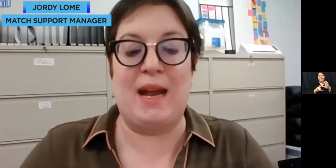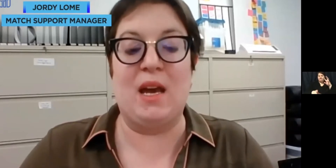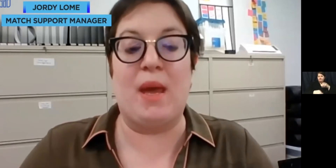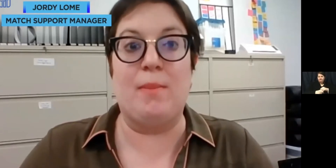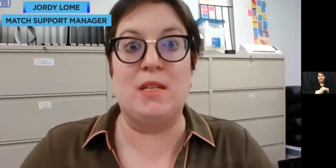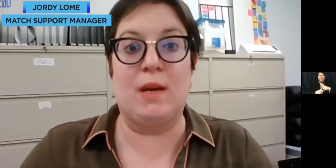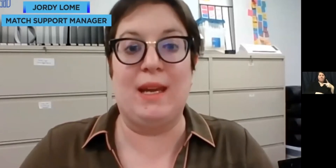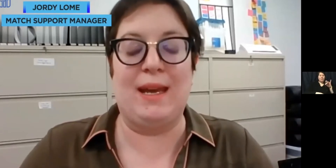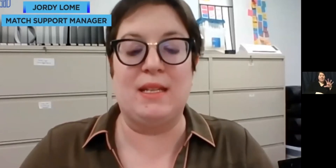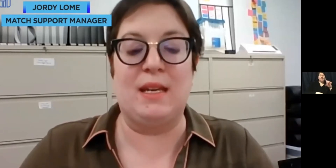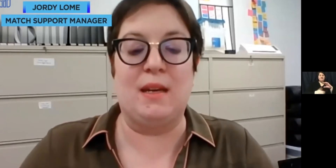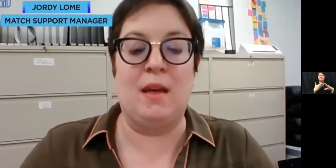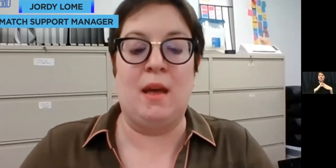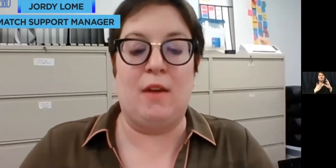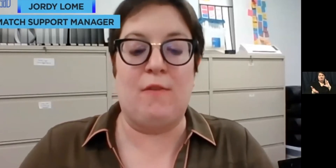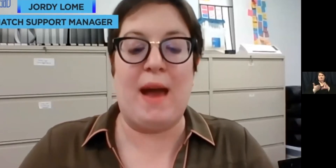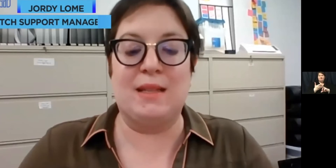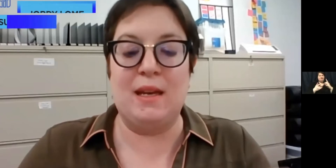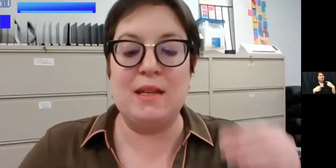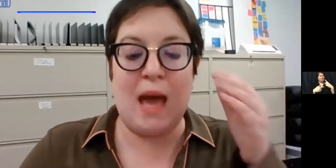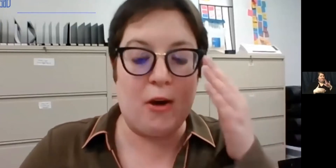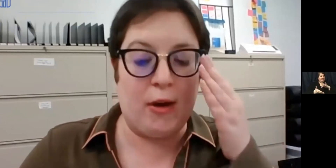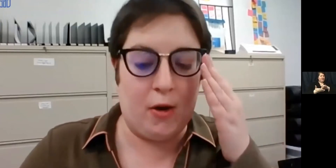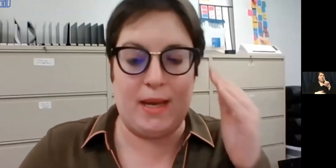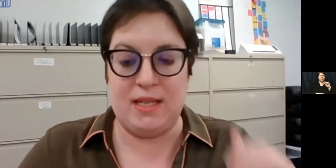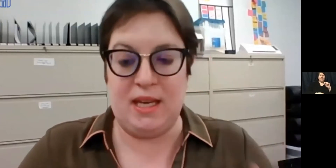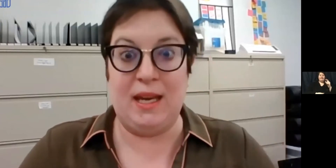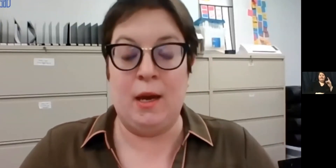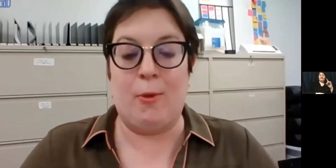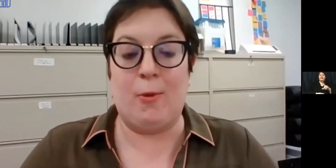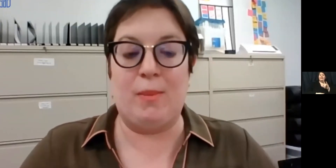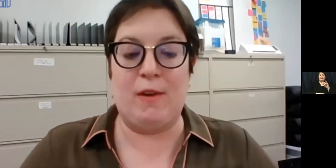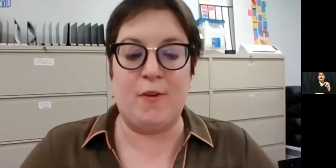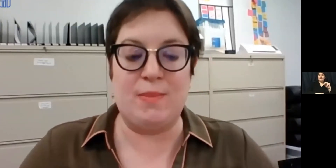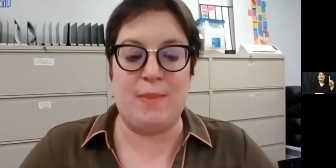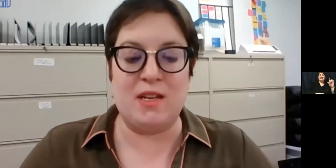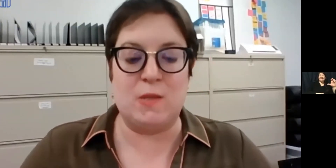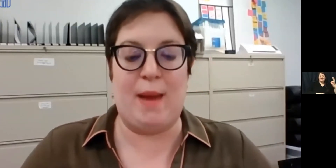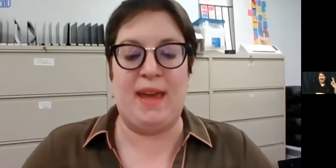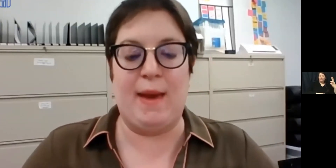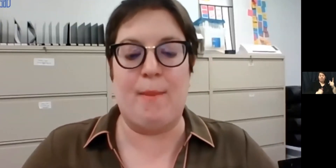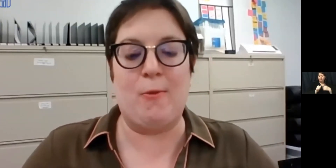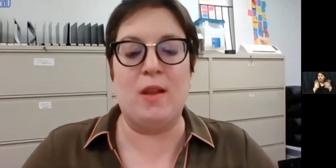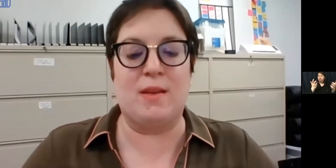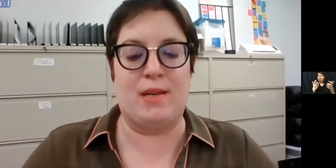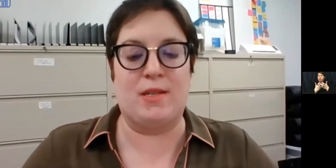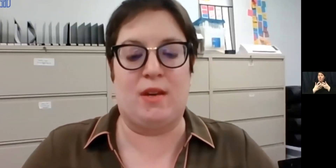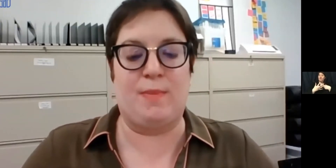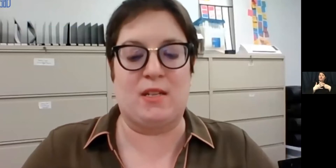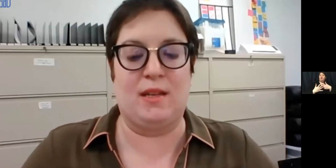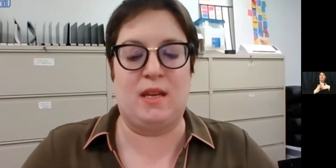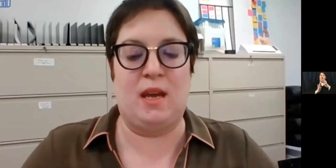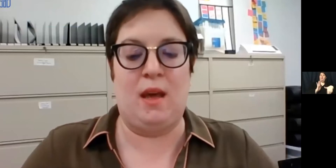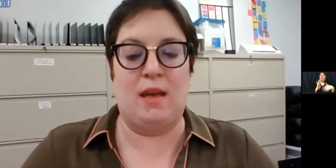since signing up in mid 2018. In fact, Lynn and Zachary, her mentee, were one of my first matches when I began my role as a